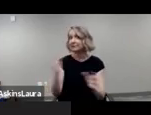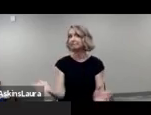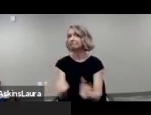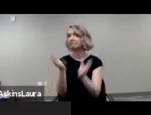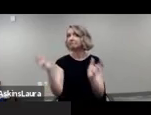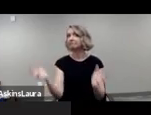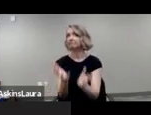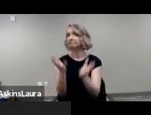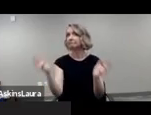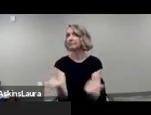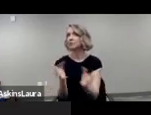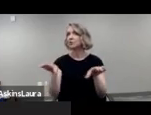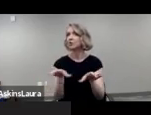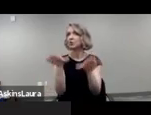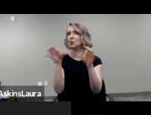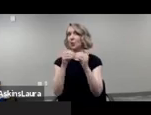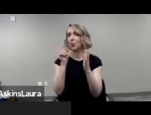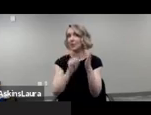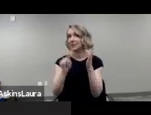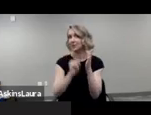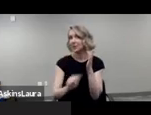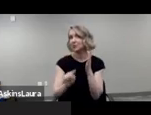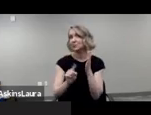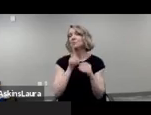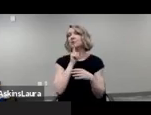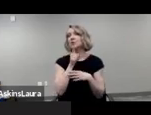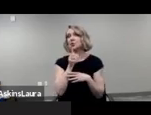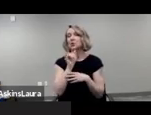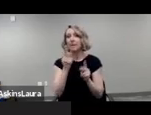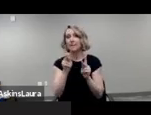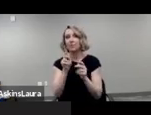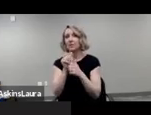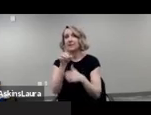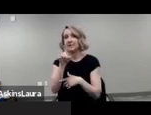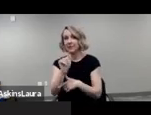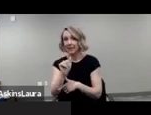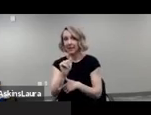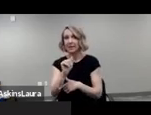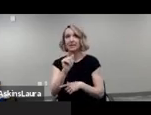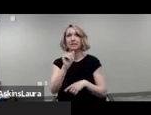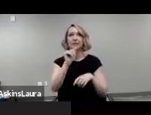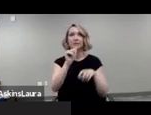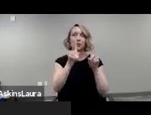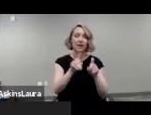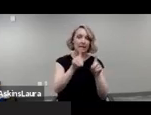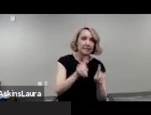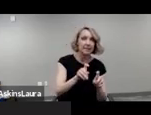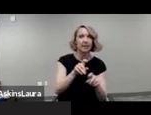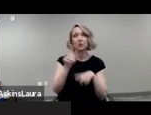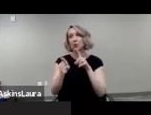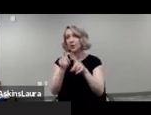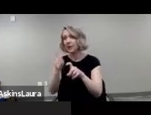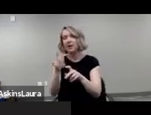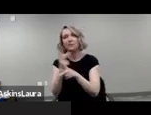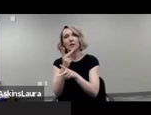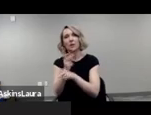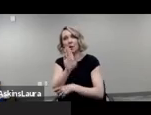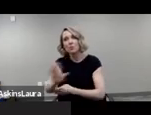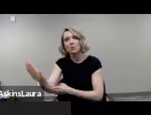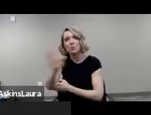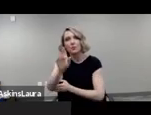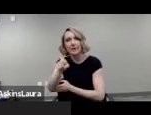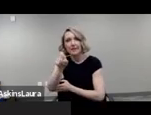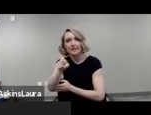ensure that people with disabilities um tested survey you know to to see what their needs are